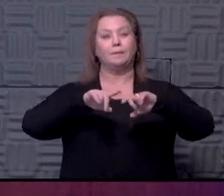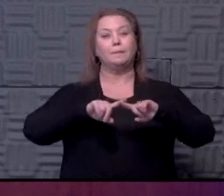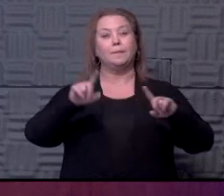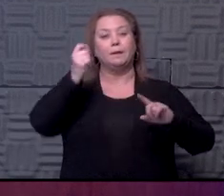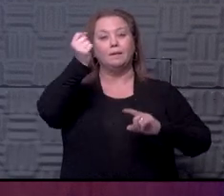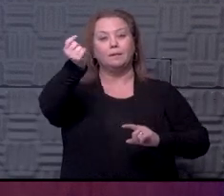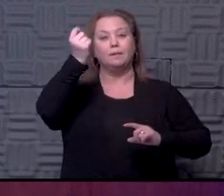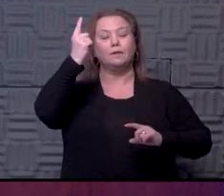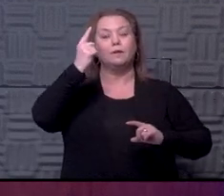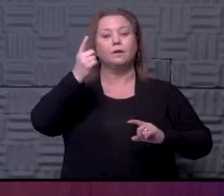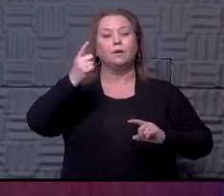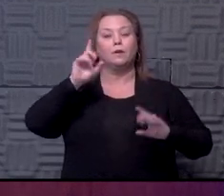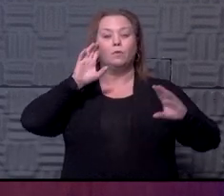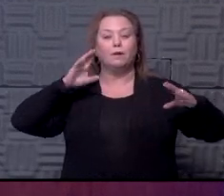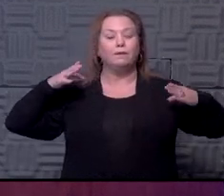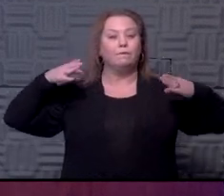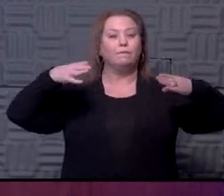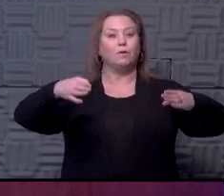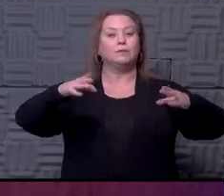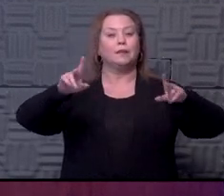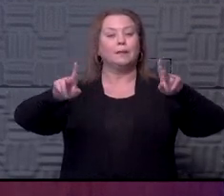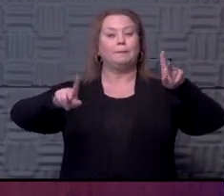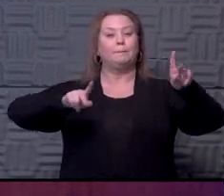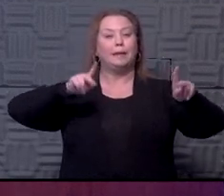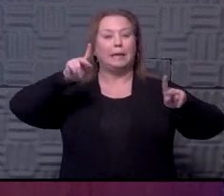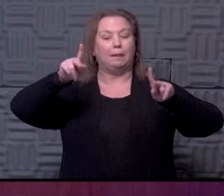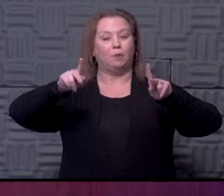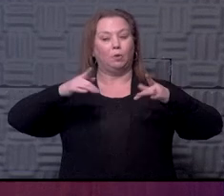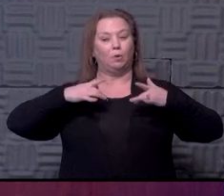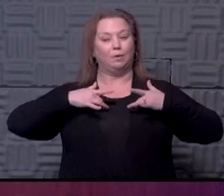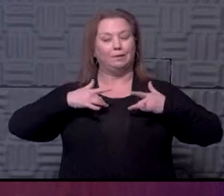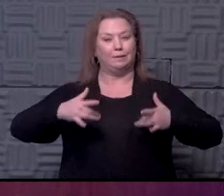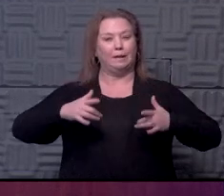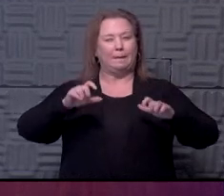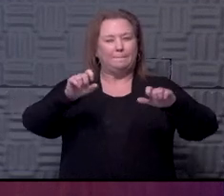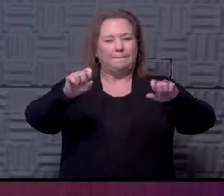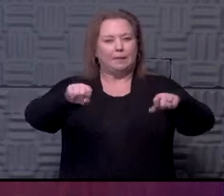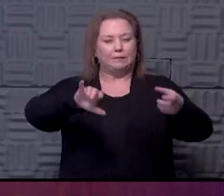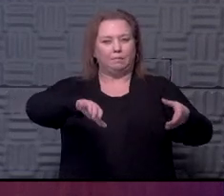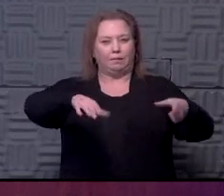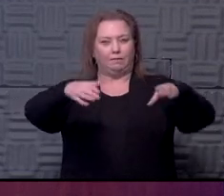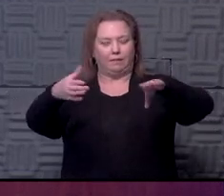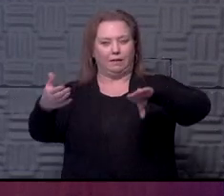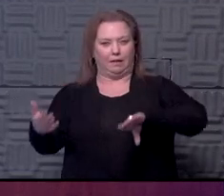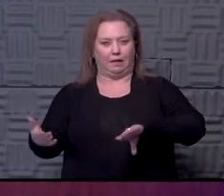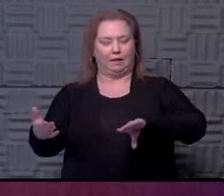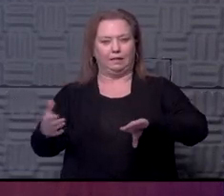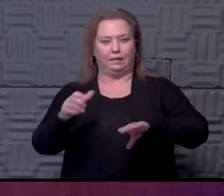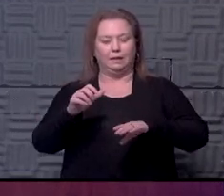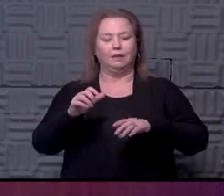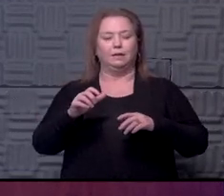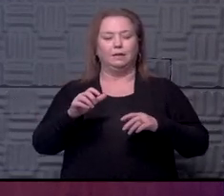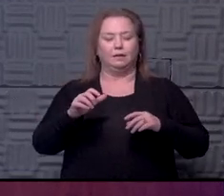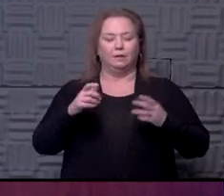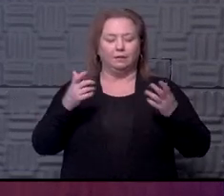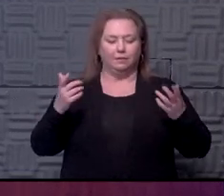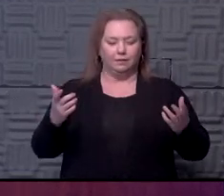But the whole reason we focused on those who are more likely to die, not just those who are more likely to have disease,